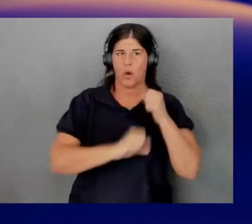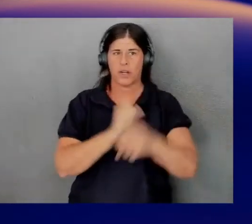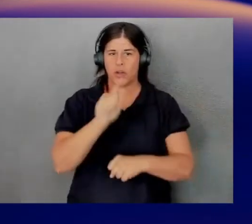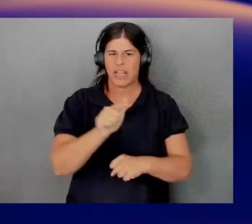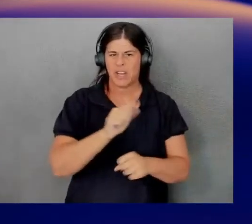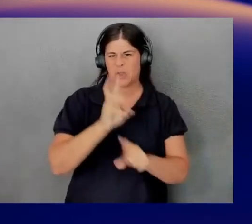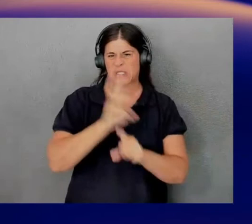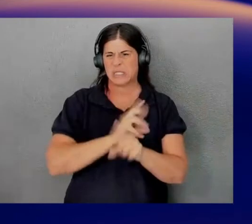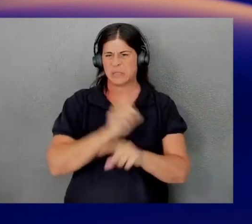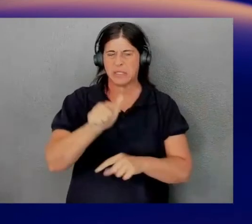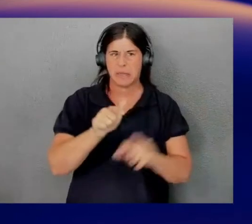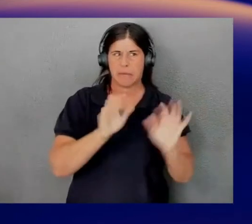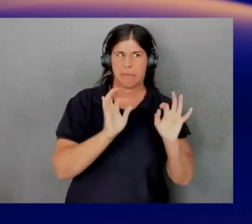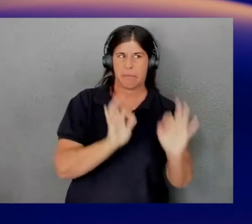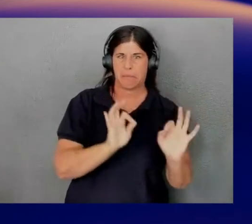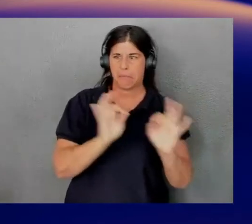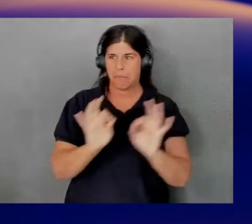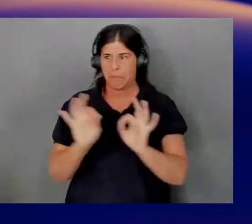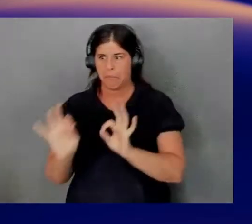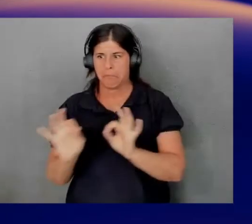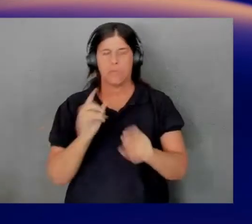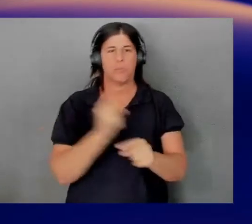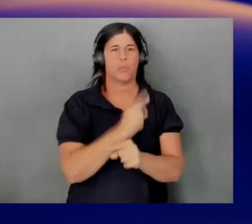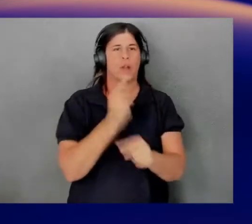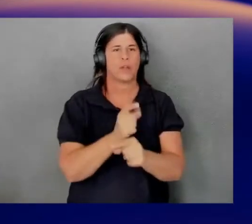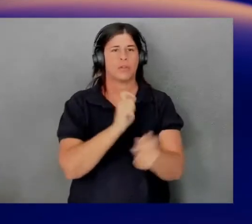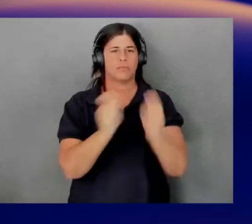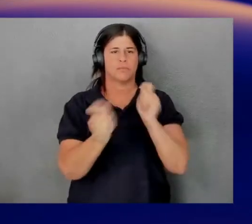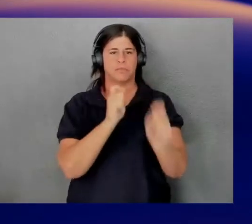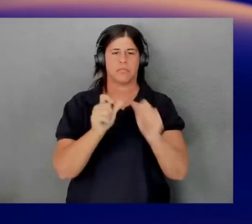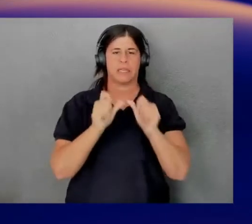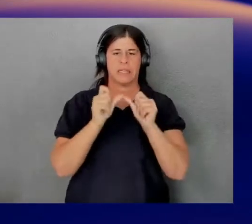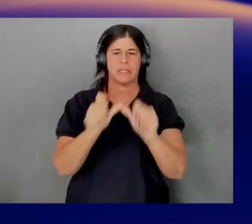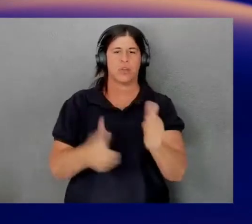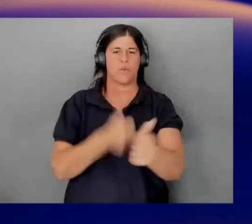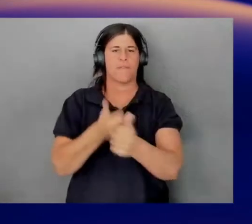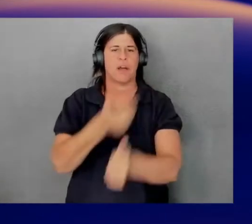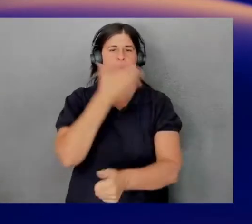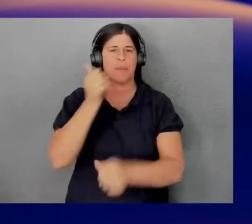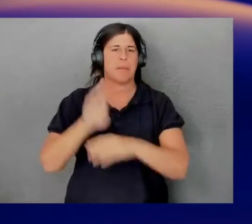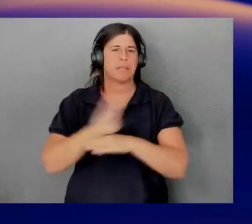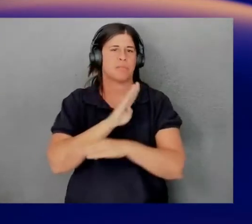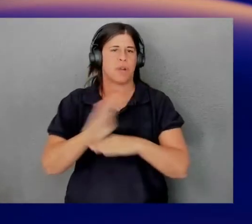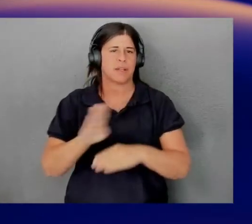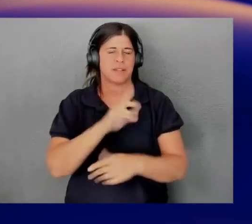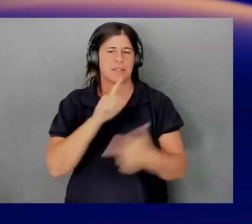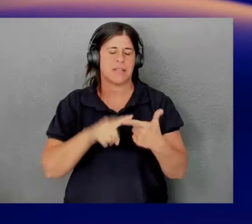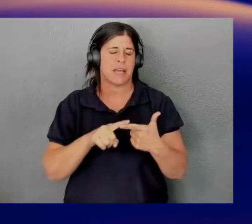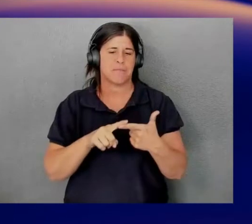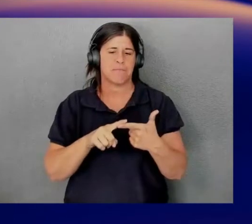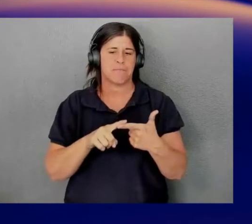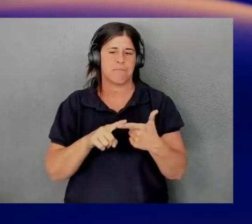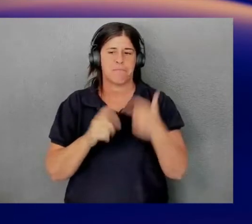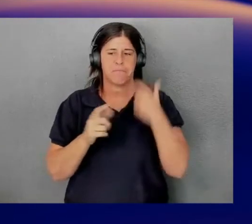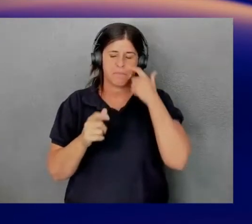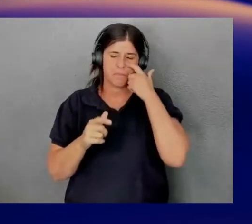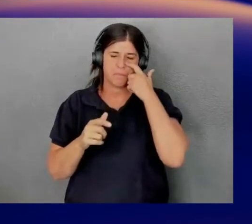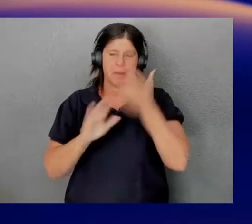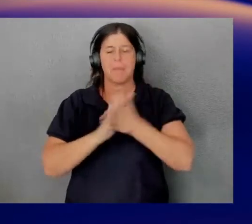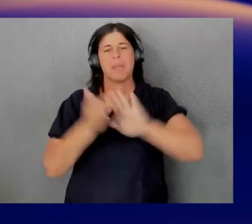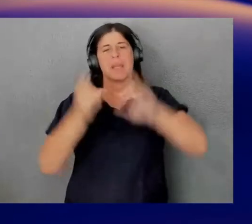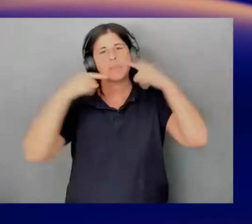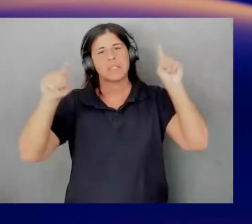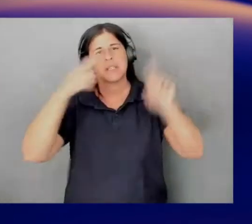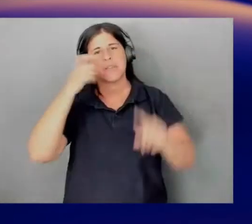you have this regularly in your cadence to make sure that you're continuing to follow those best practices and, you know, be successful. Because the